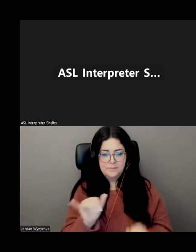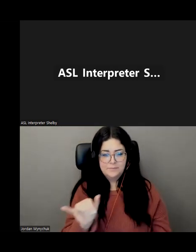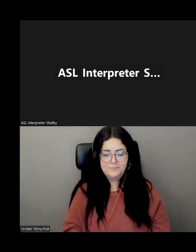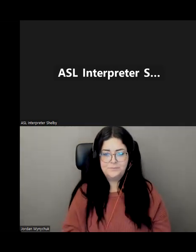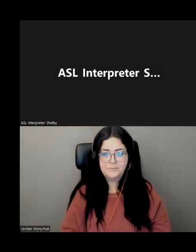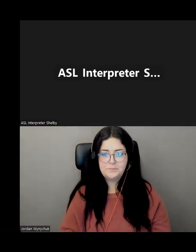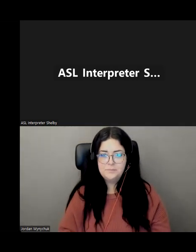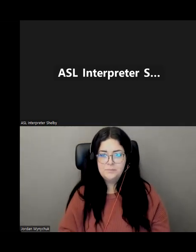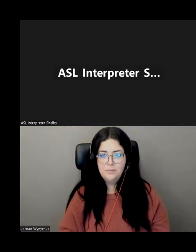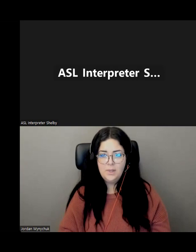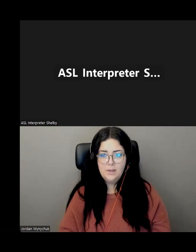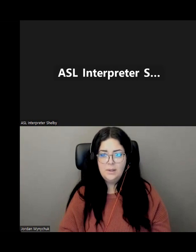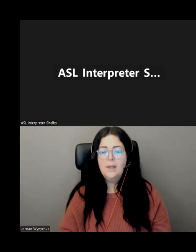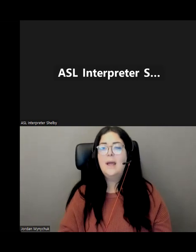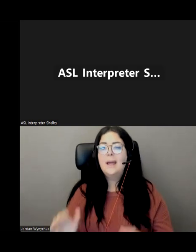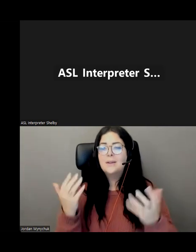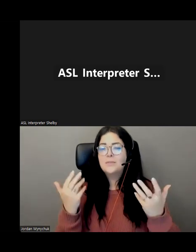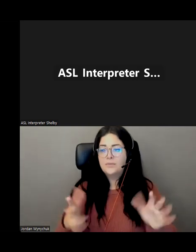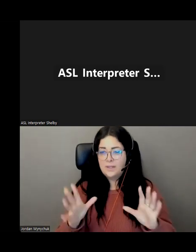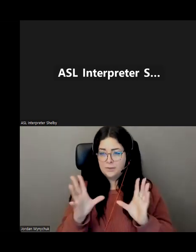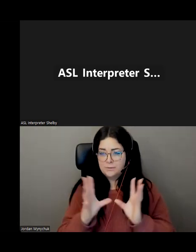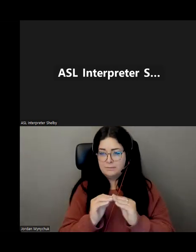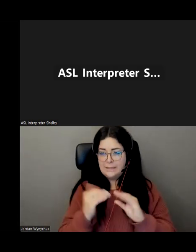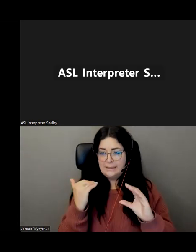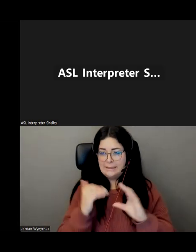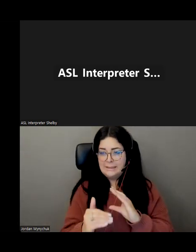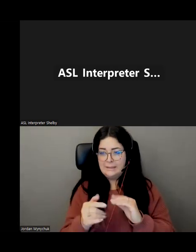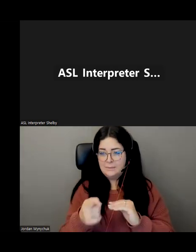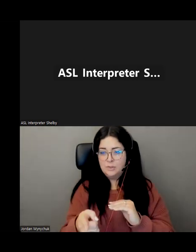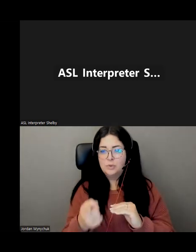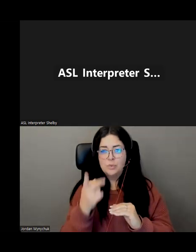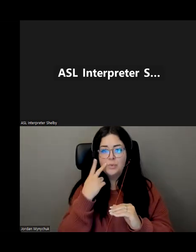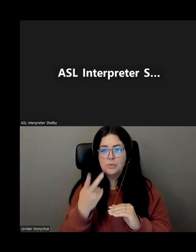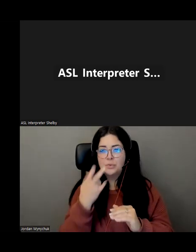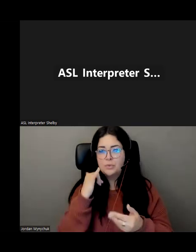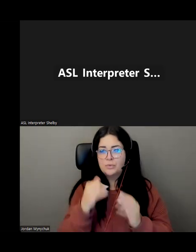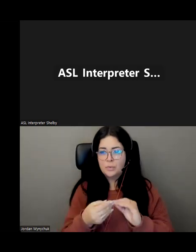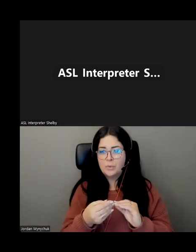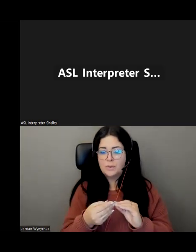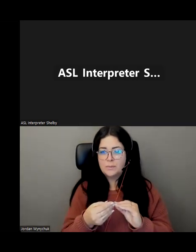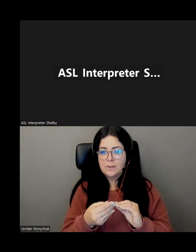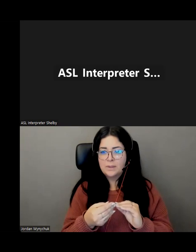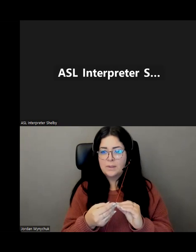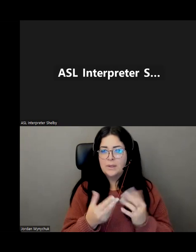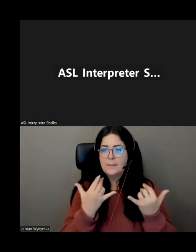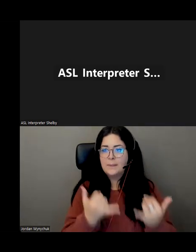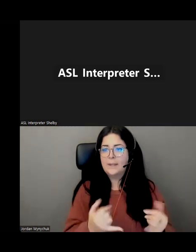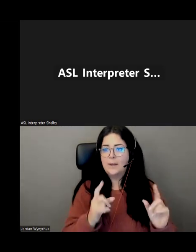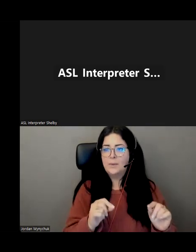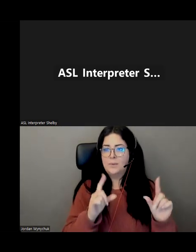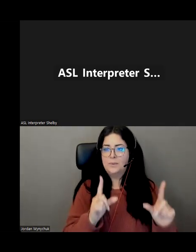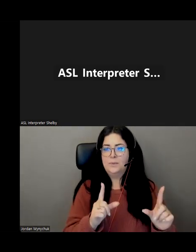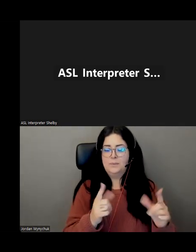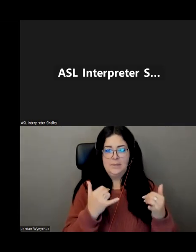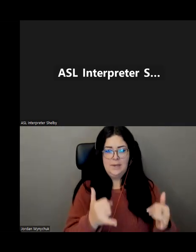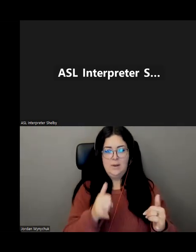i will have it in the email as well when i send it back to everybody yeah but you can also put it on the picture just for the recording